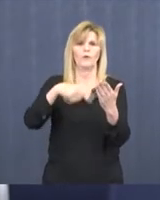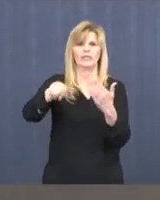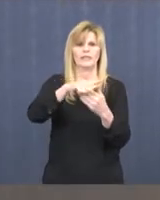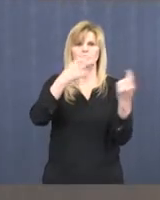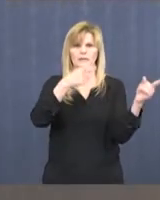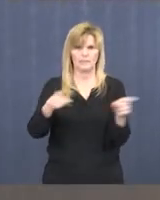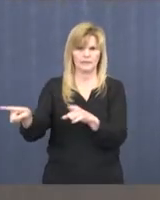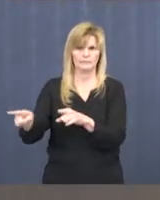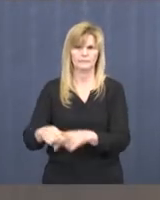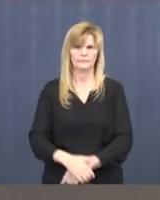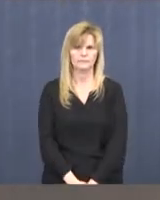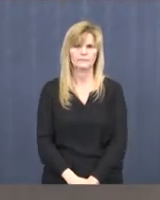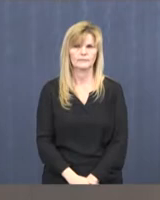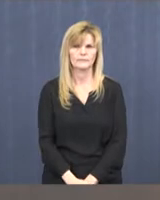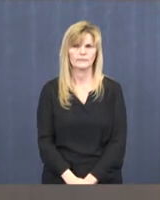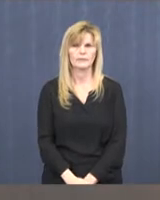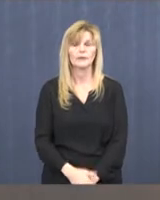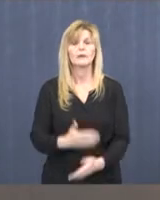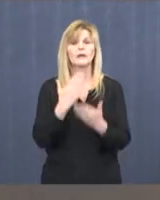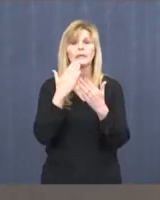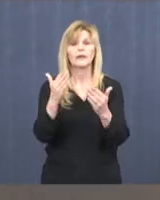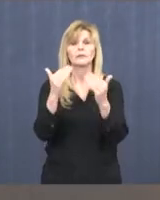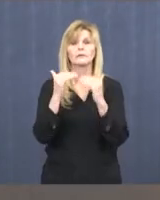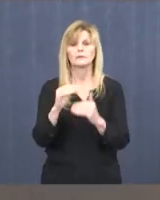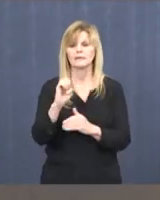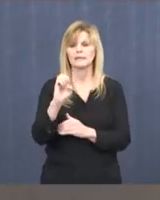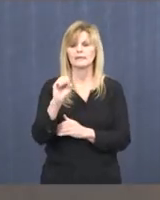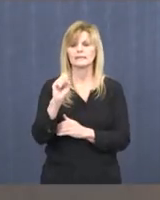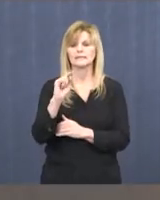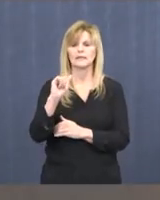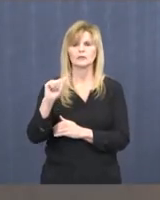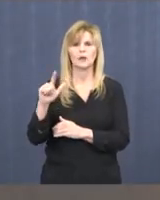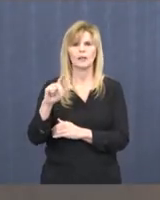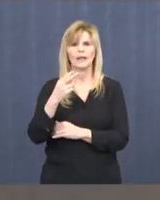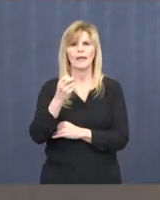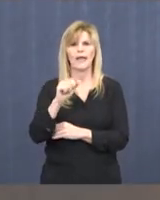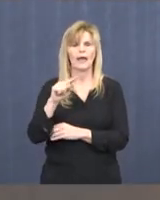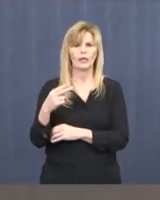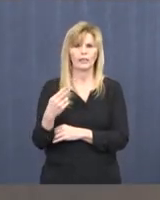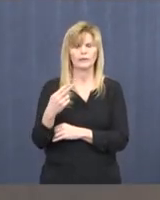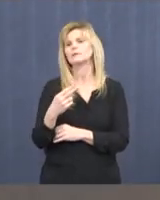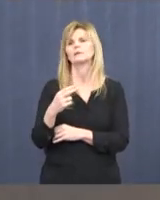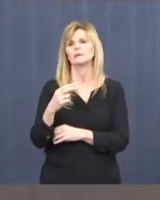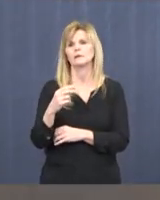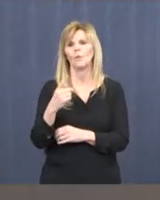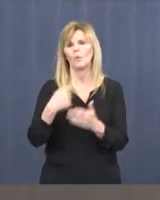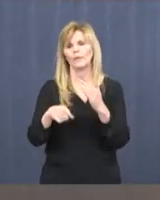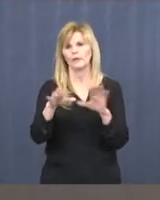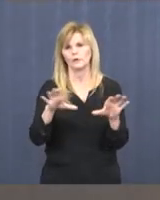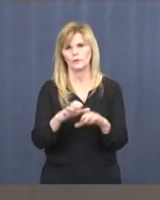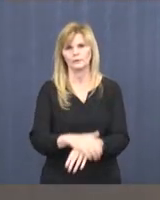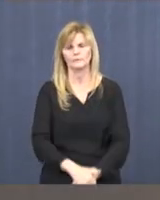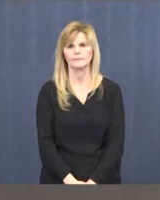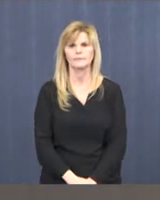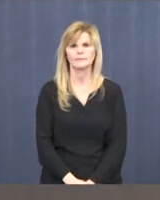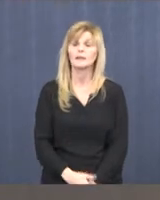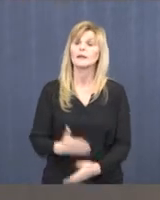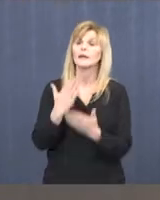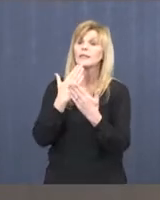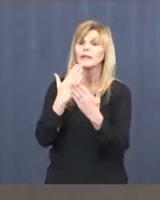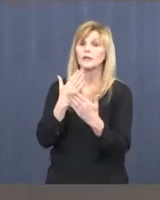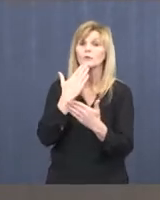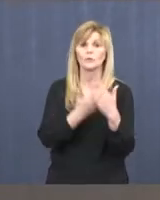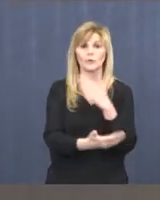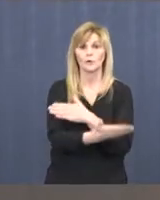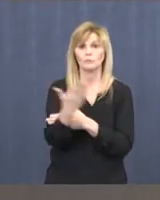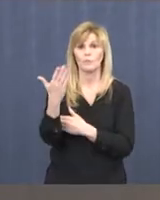Thank you very much. And next we have Essential Health, Dr. Rich Vedder, to talk about what they're doing as well. Great. Thank you. Good morning,